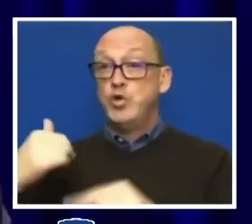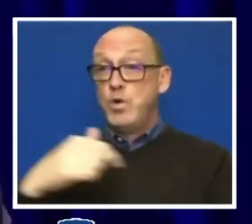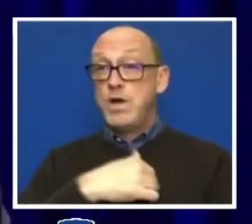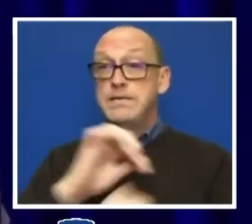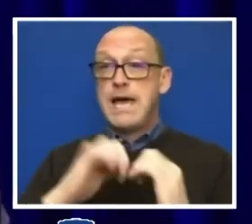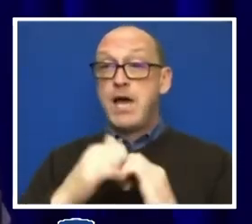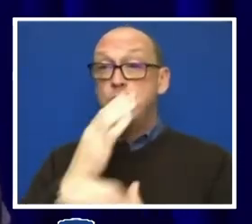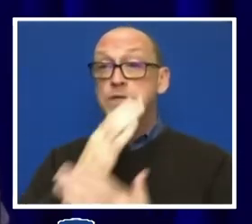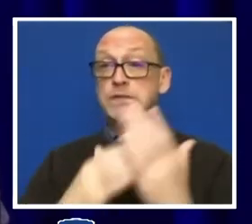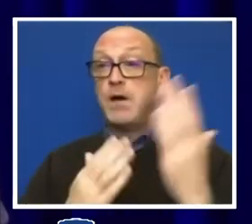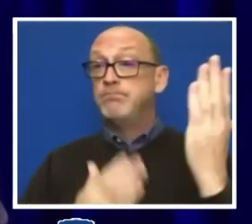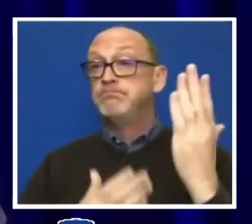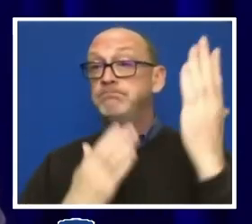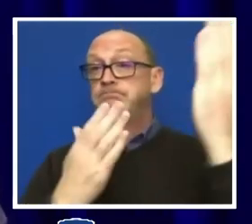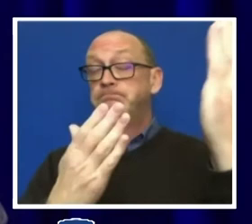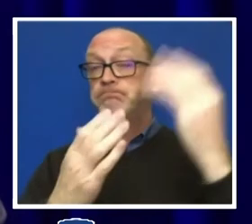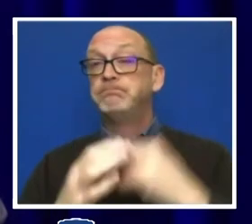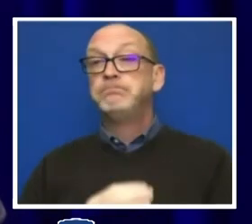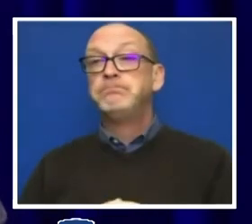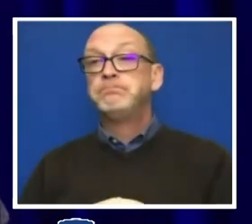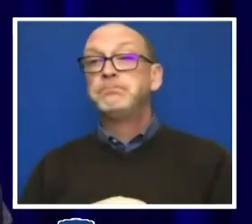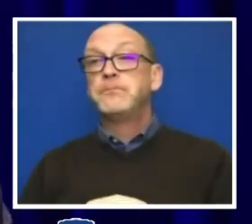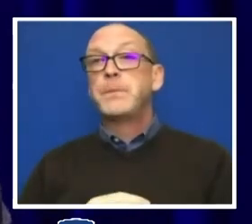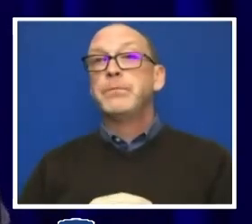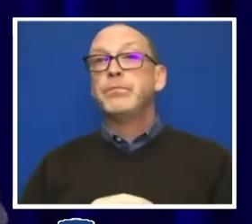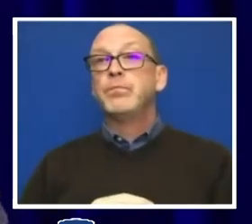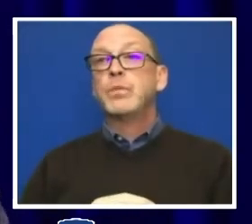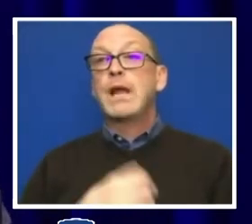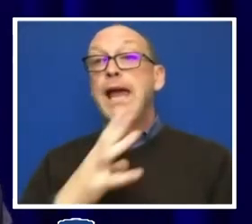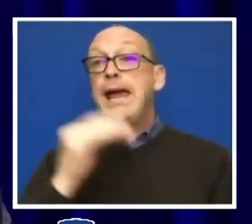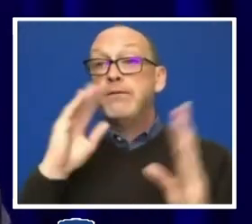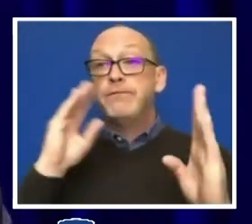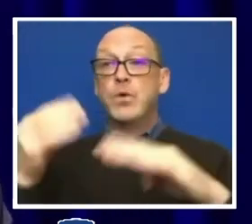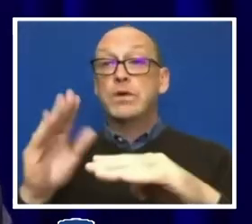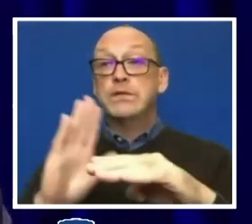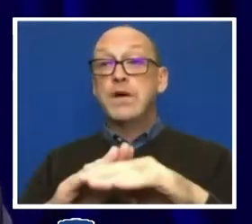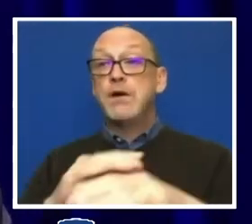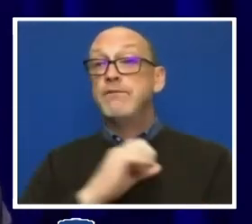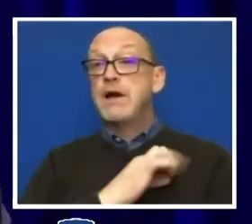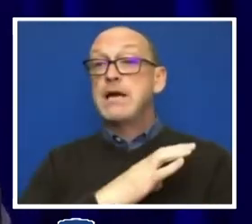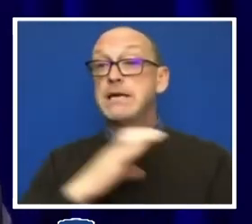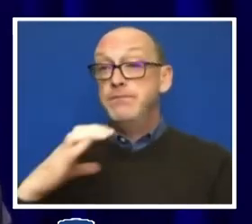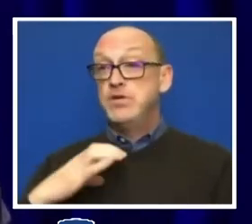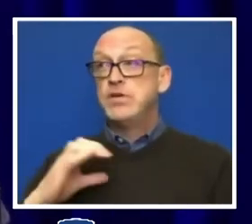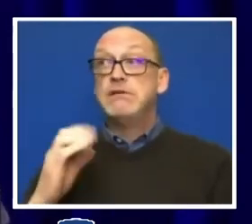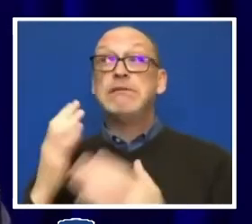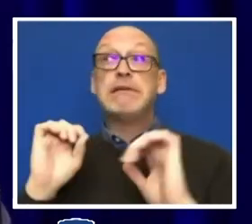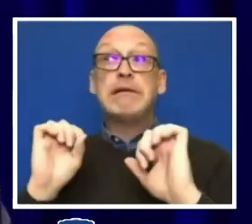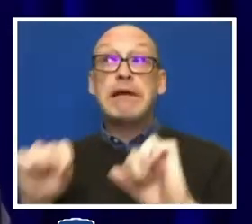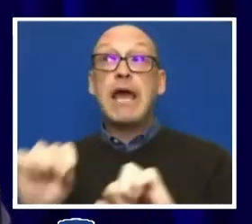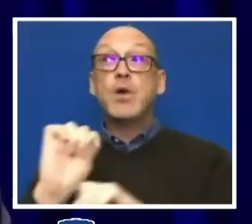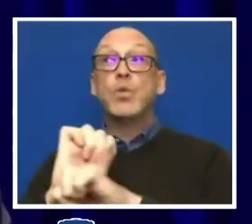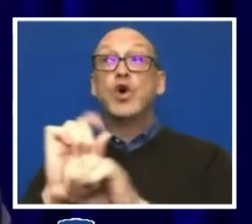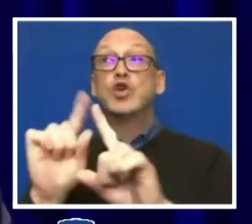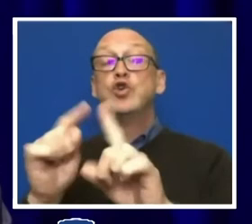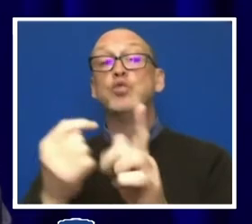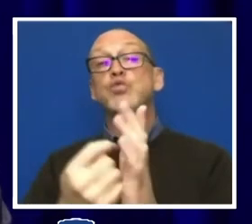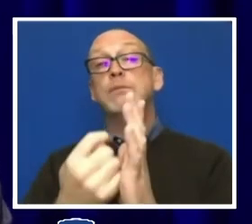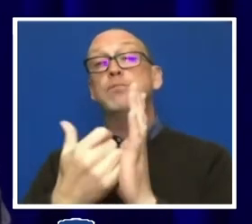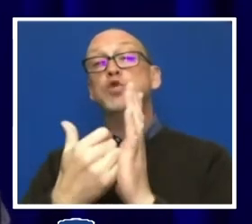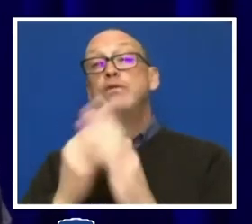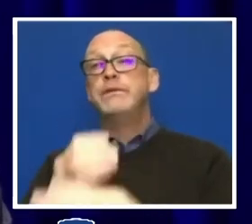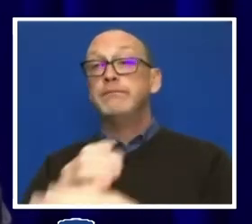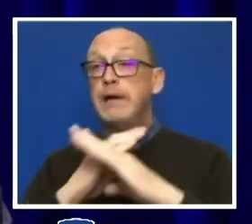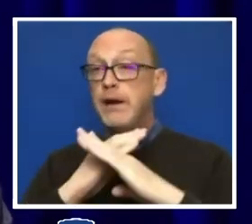recommendations and focus of the commission might work to remove these barriers and